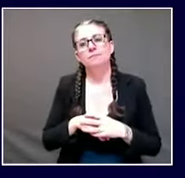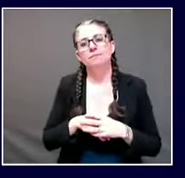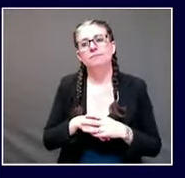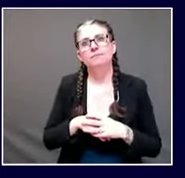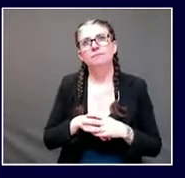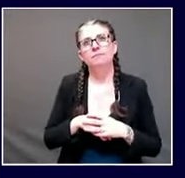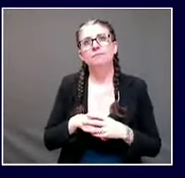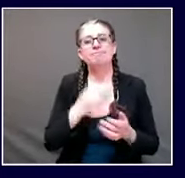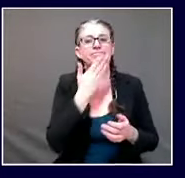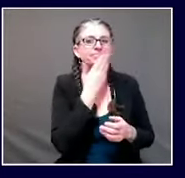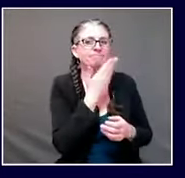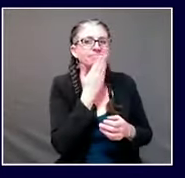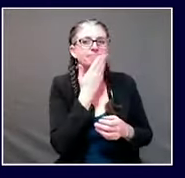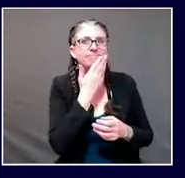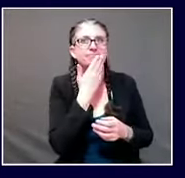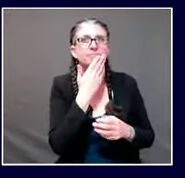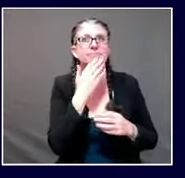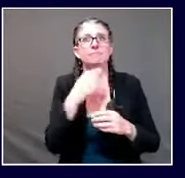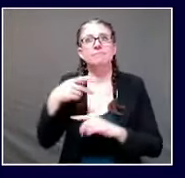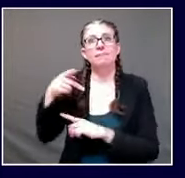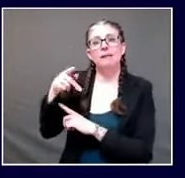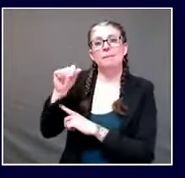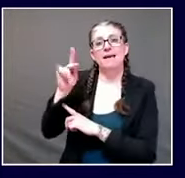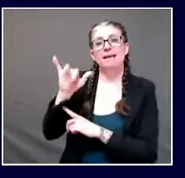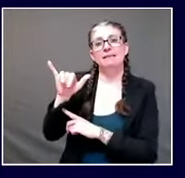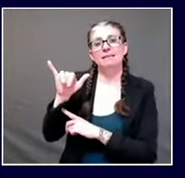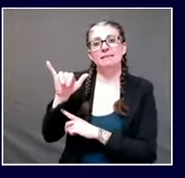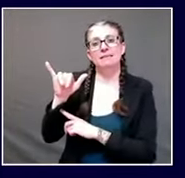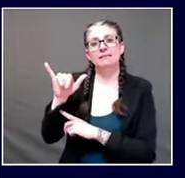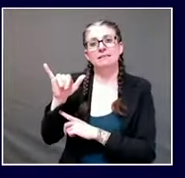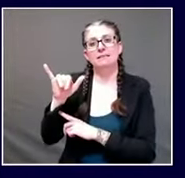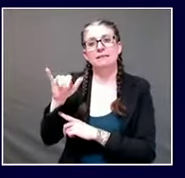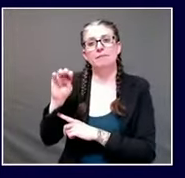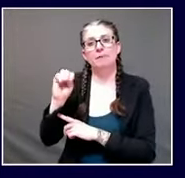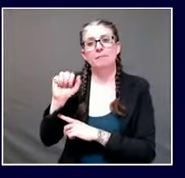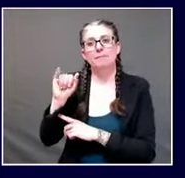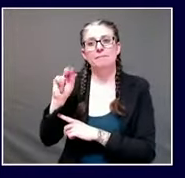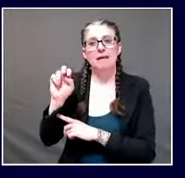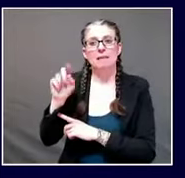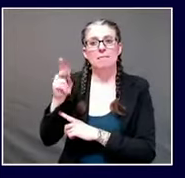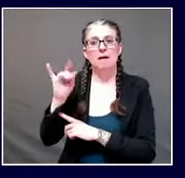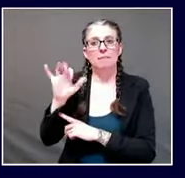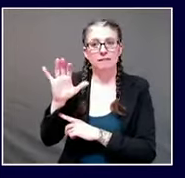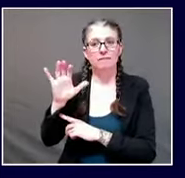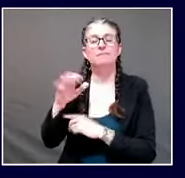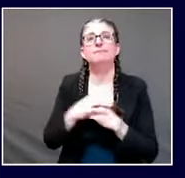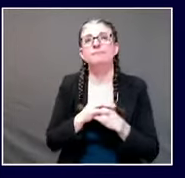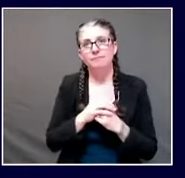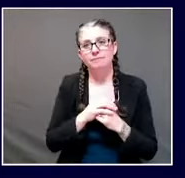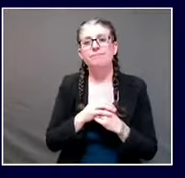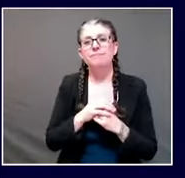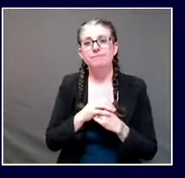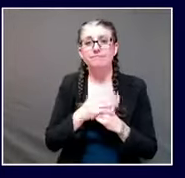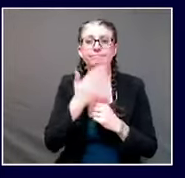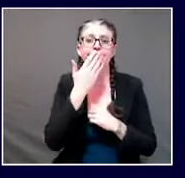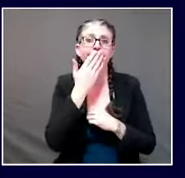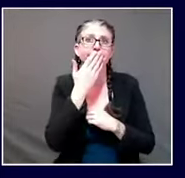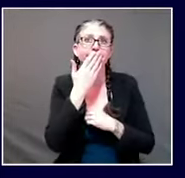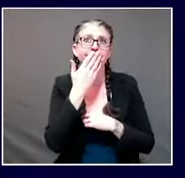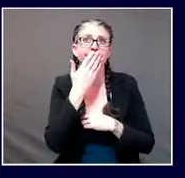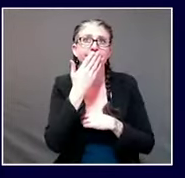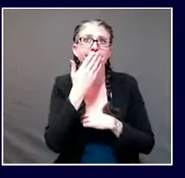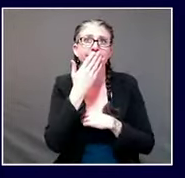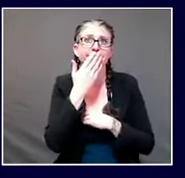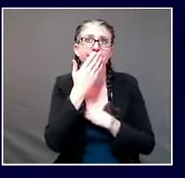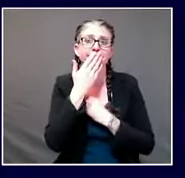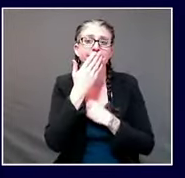white next thanks dr shah um i've got a a couple questions about ski areas because the season is upon us um can